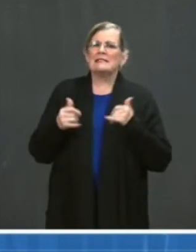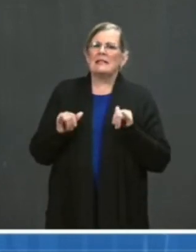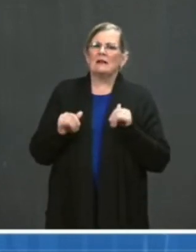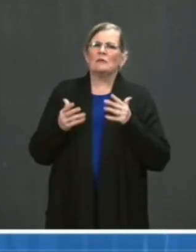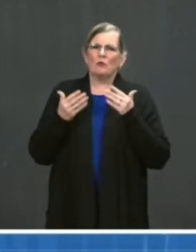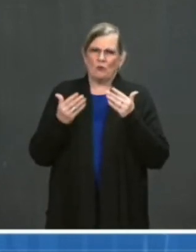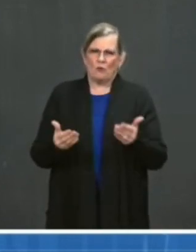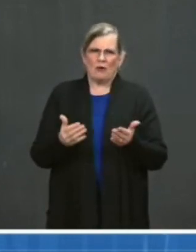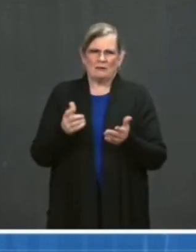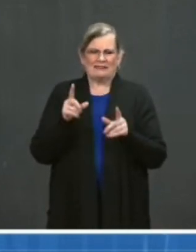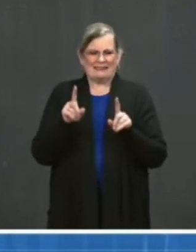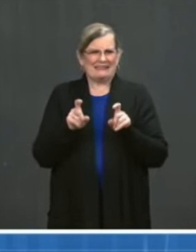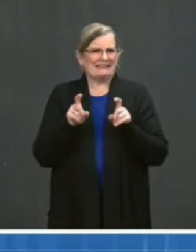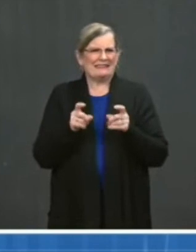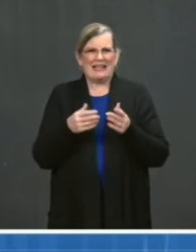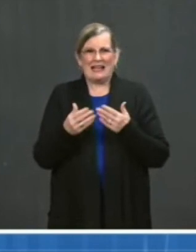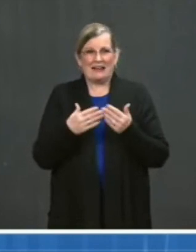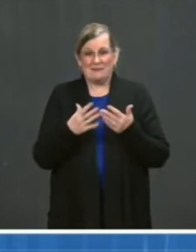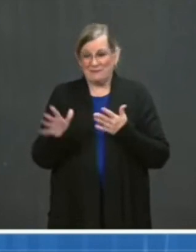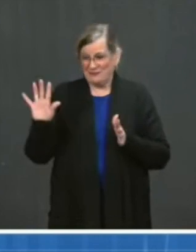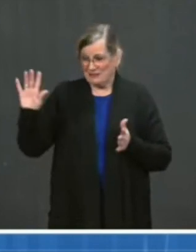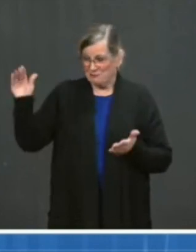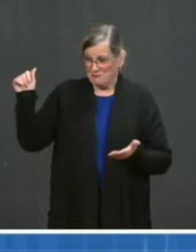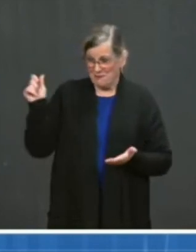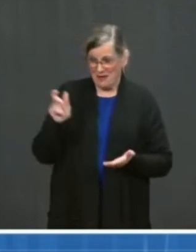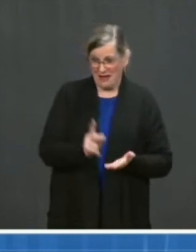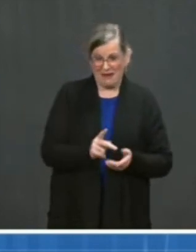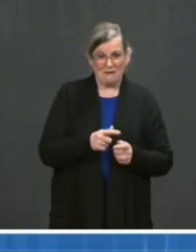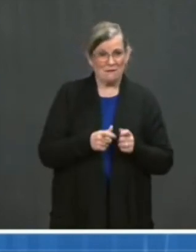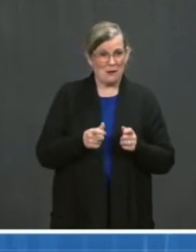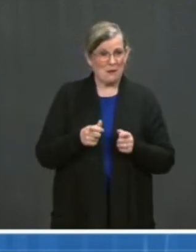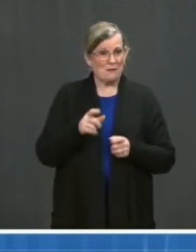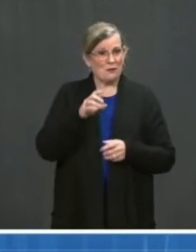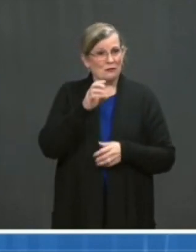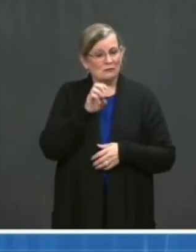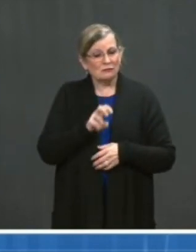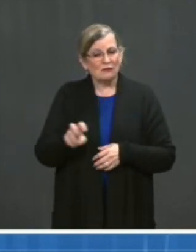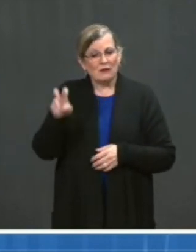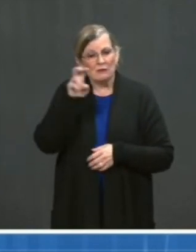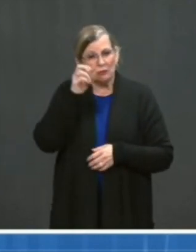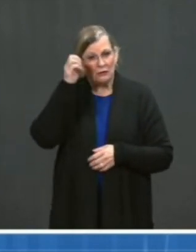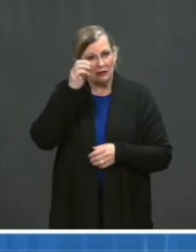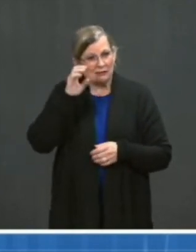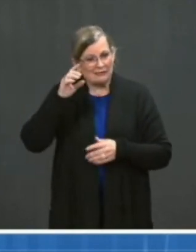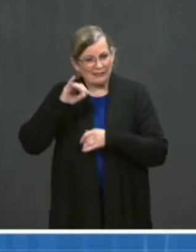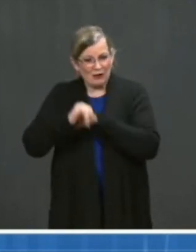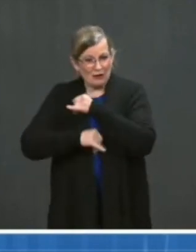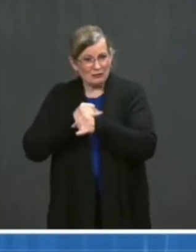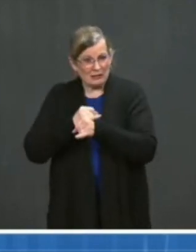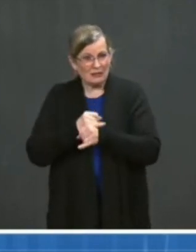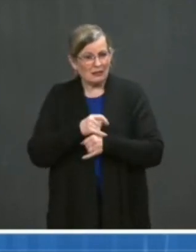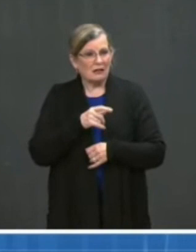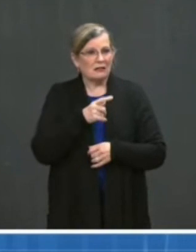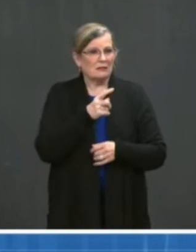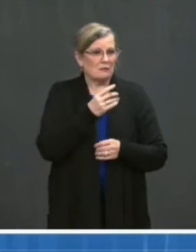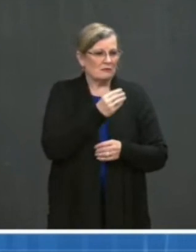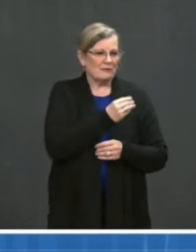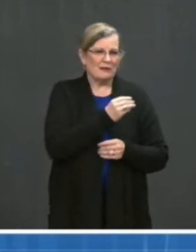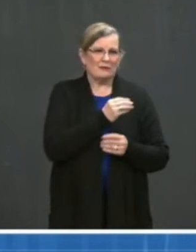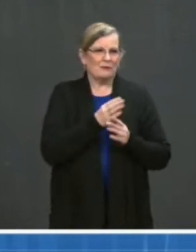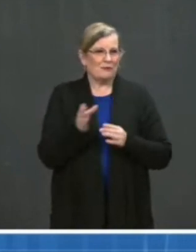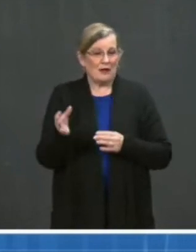in the United States on an international flight. Our guidance reiterates that all travelers, regardless of vaccination